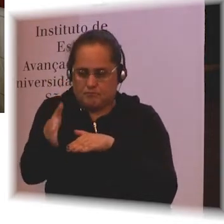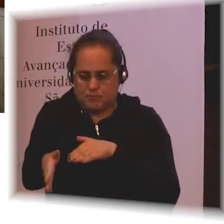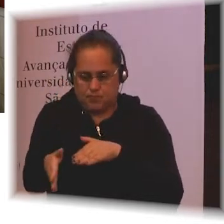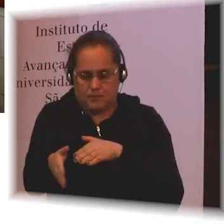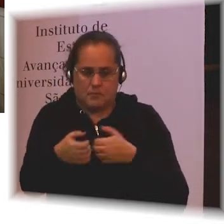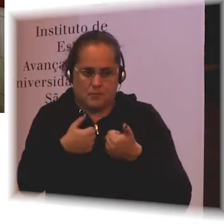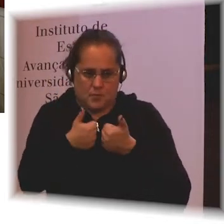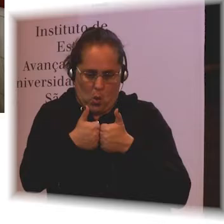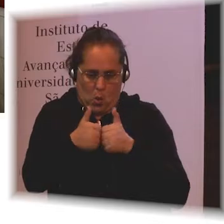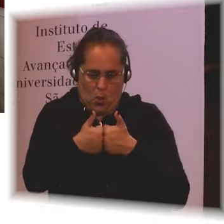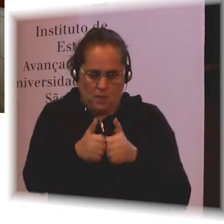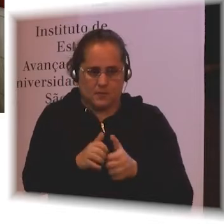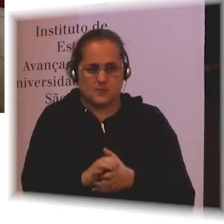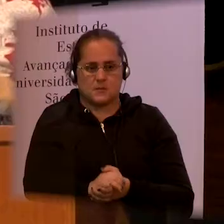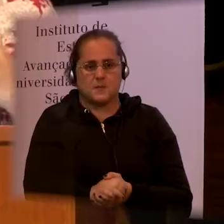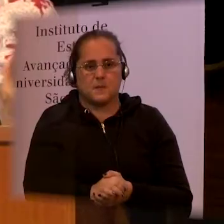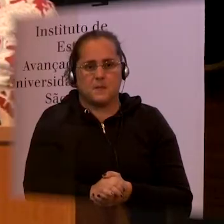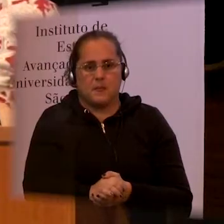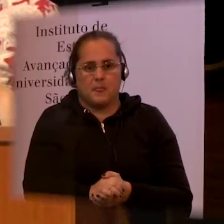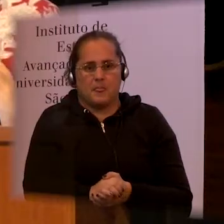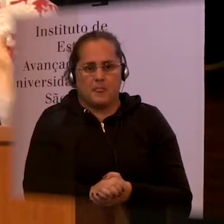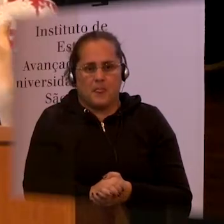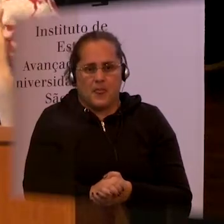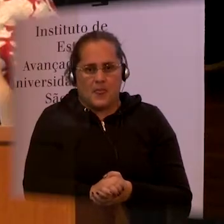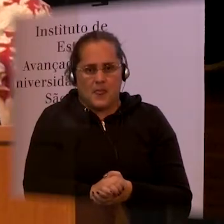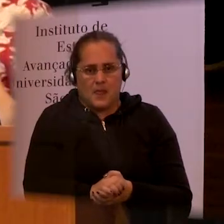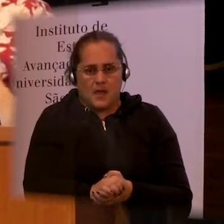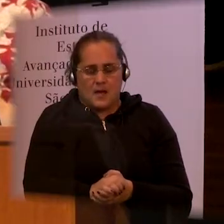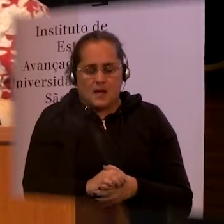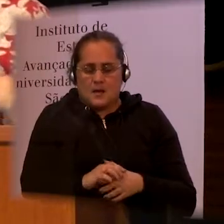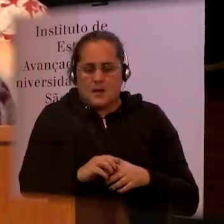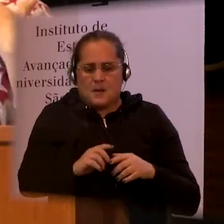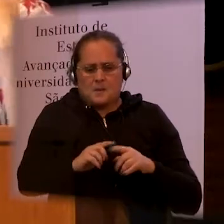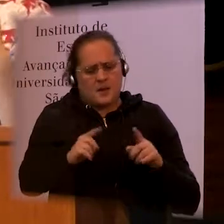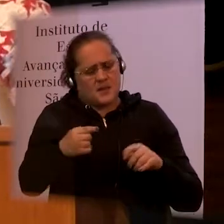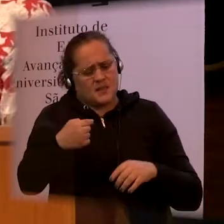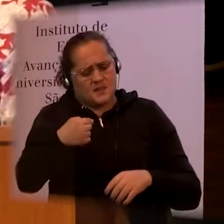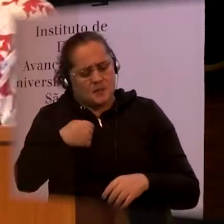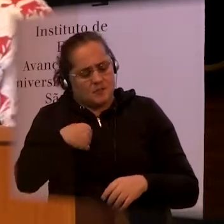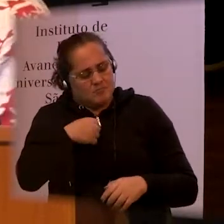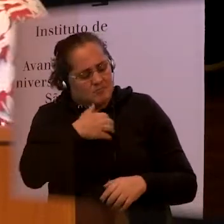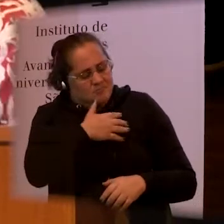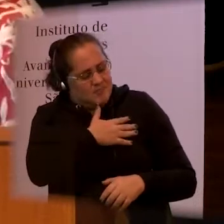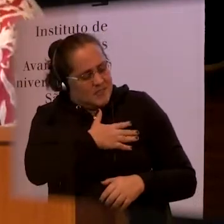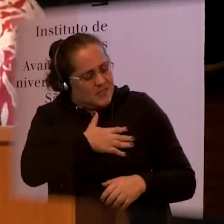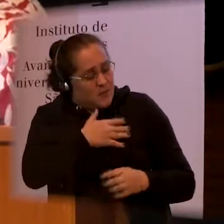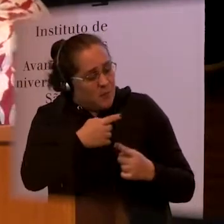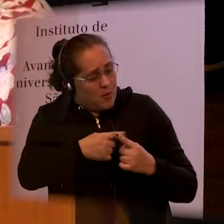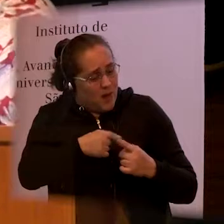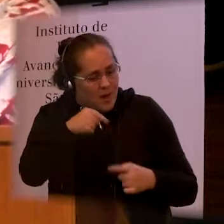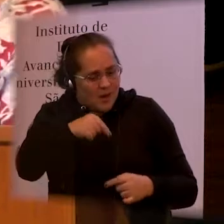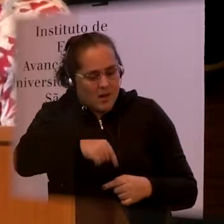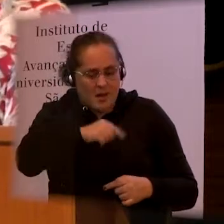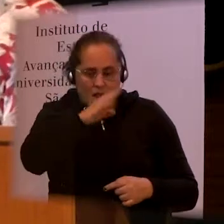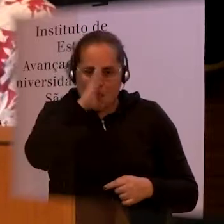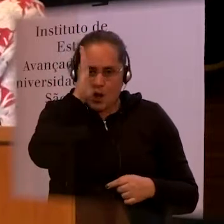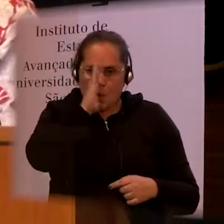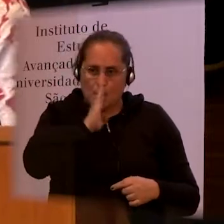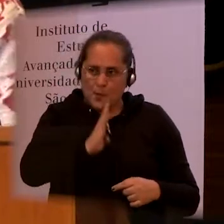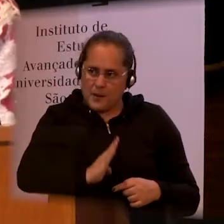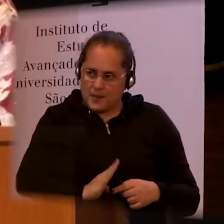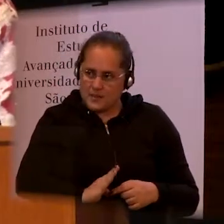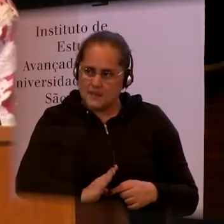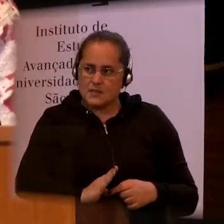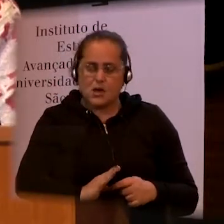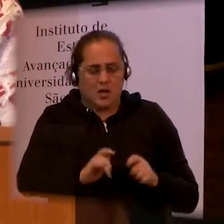in Brazil those needs are being met. That the children with congenital Zika syndrome are able to access these specialists. But it is